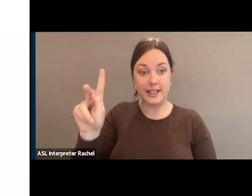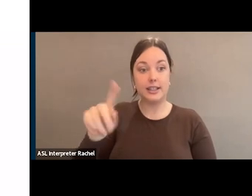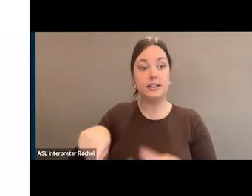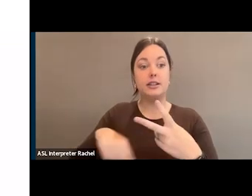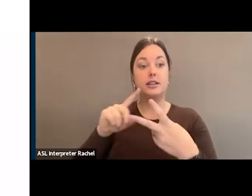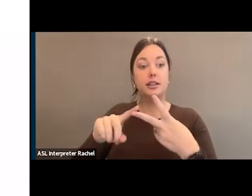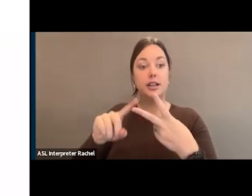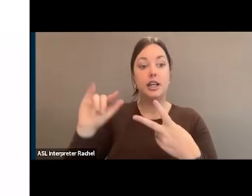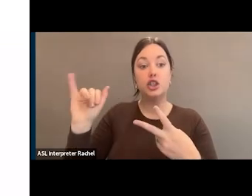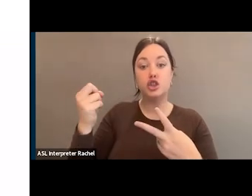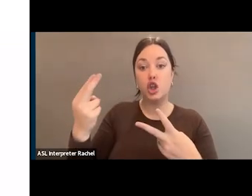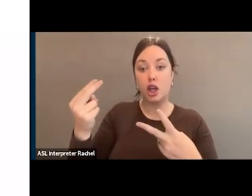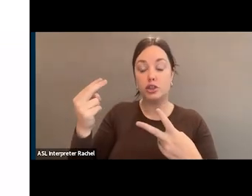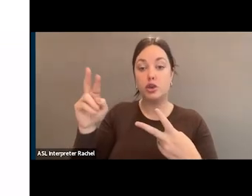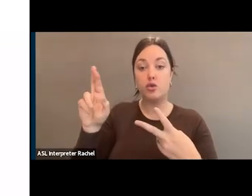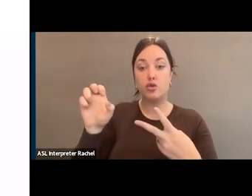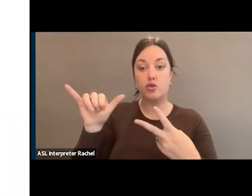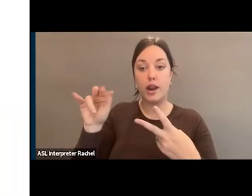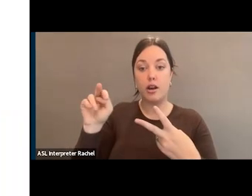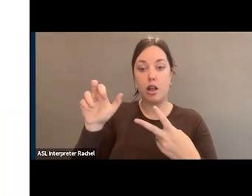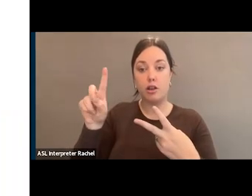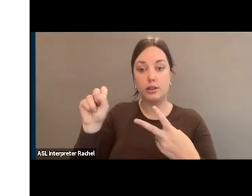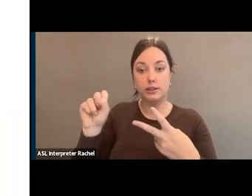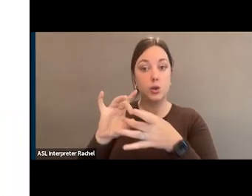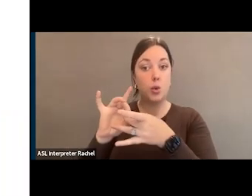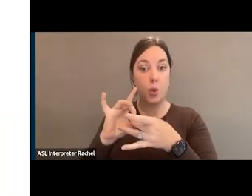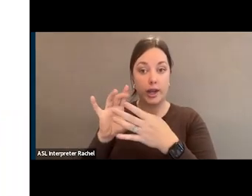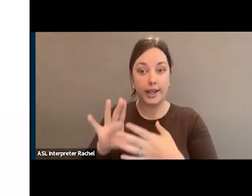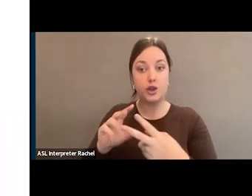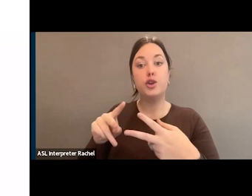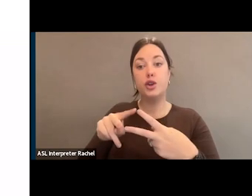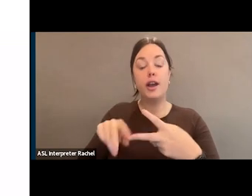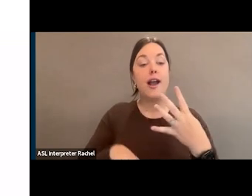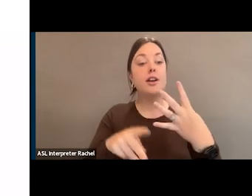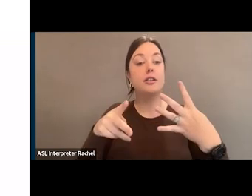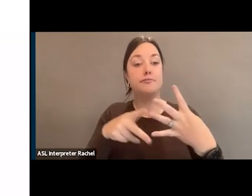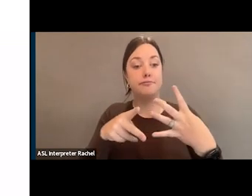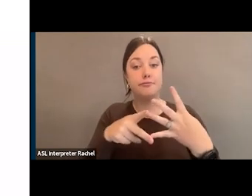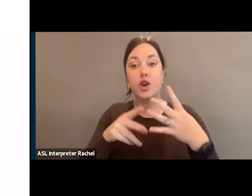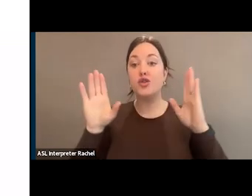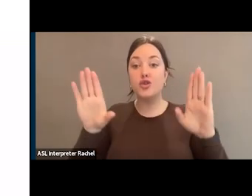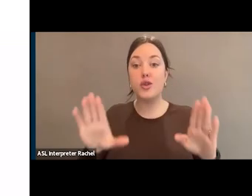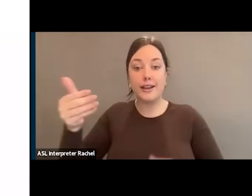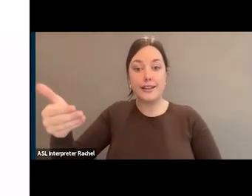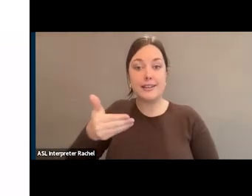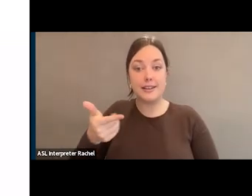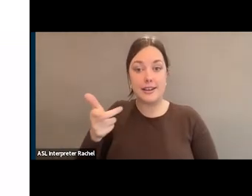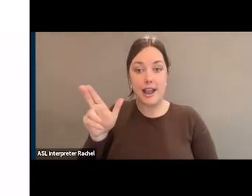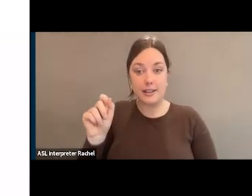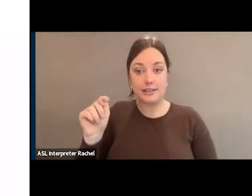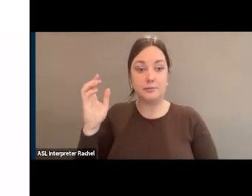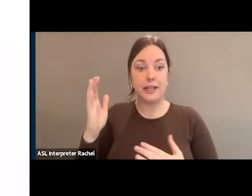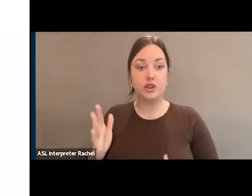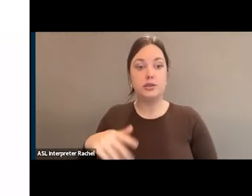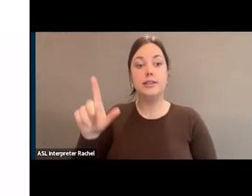and Josh Reynolds, our Government Affairs Coordinator. But we also have two great guest speakers with us and members, Tom DeCaney,